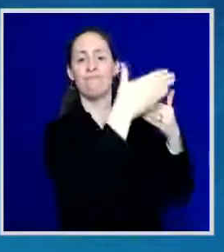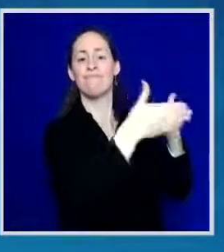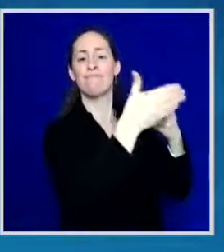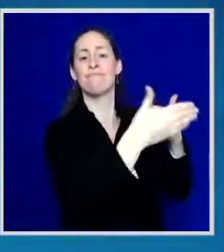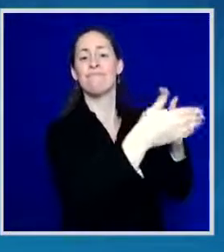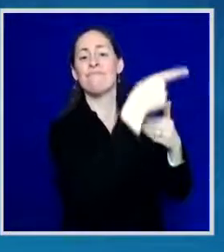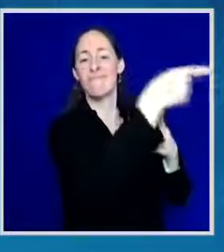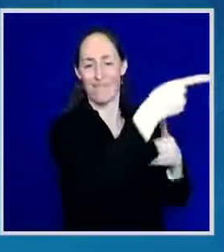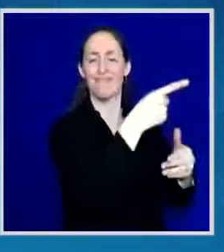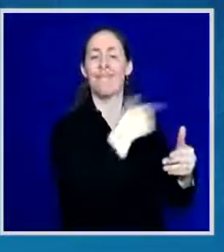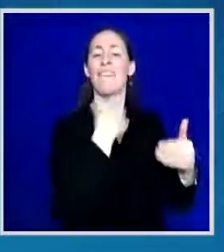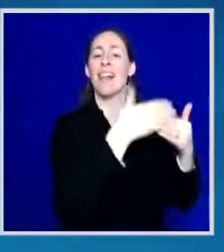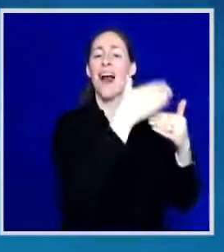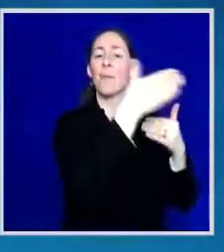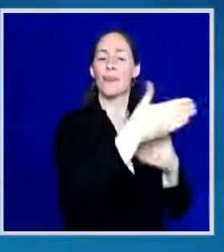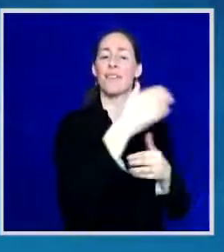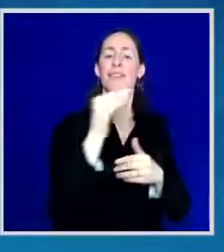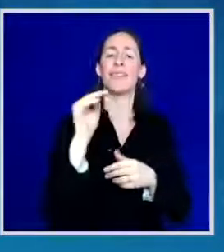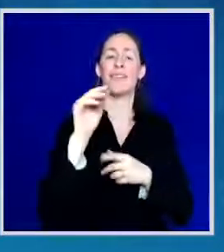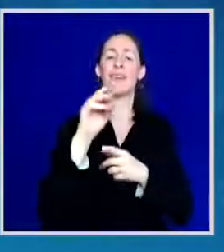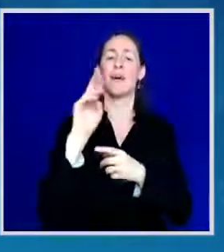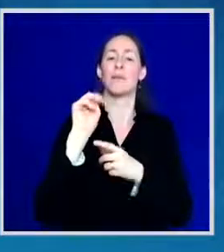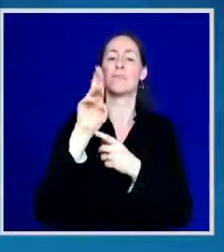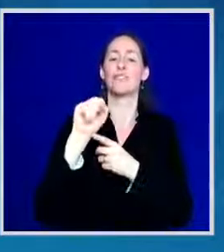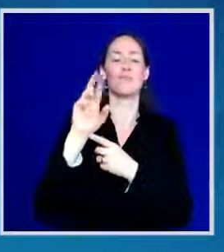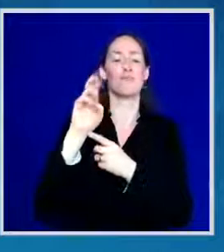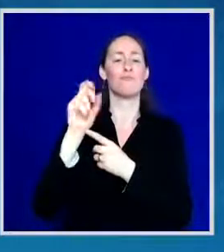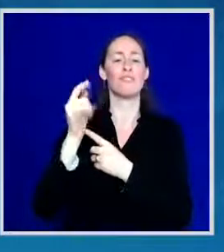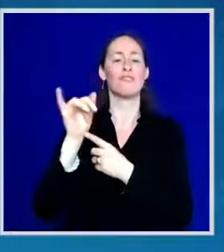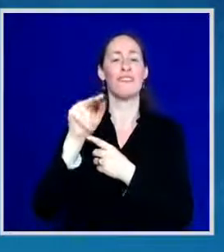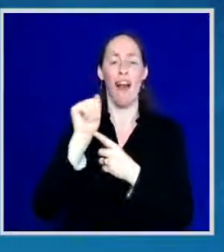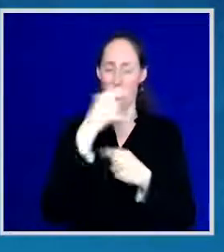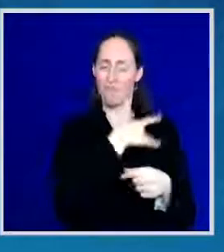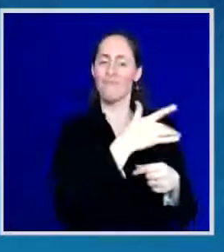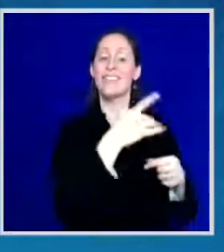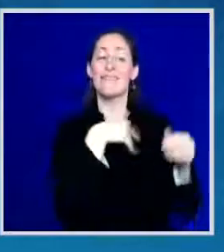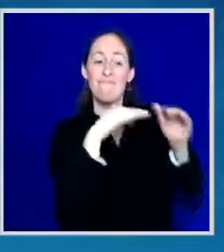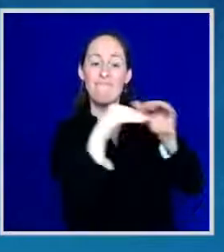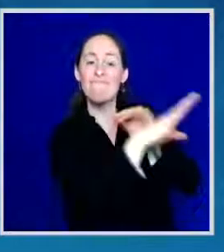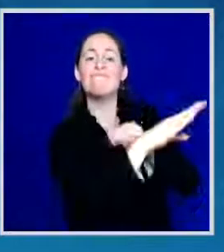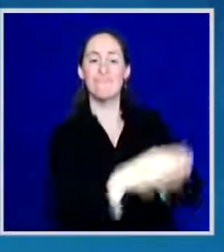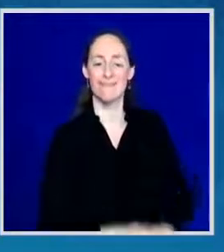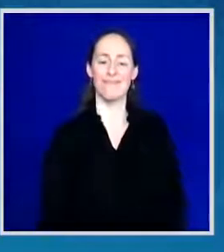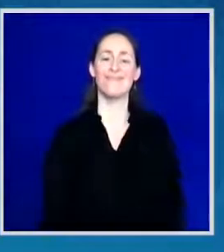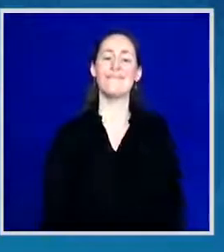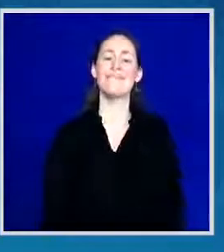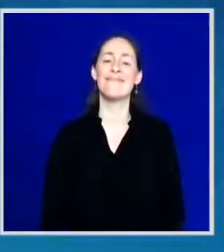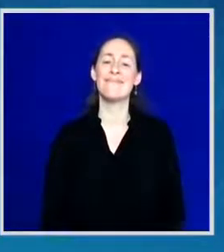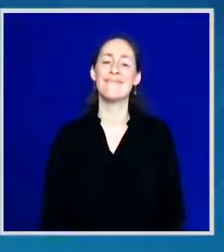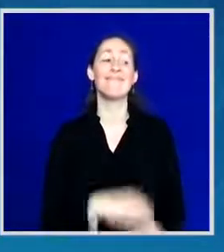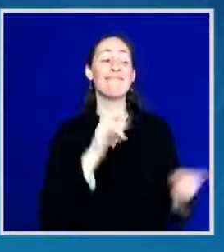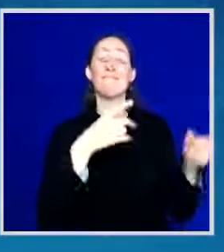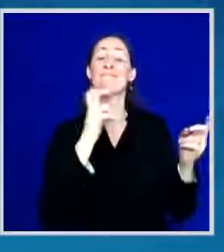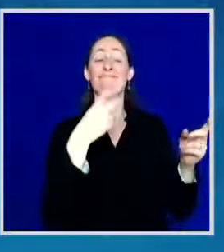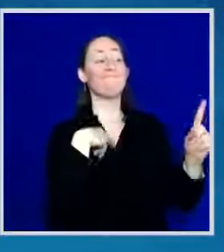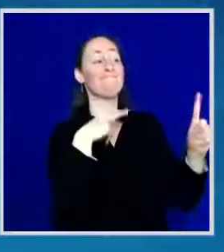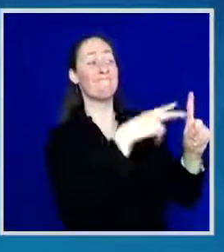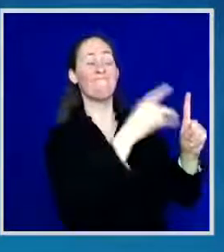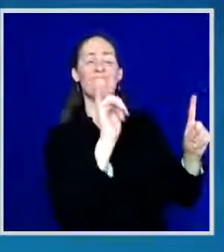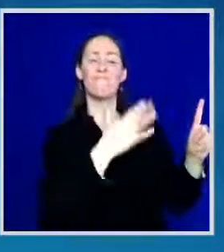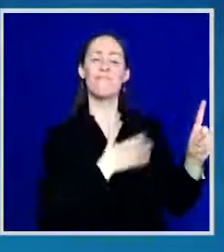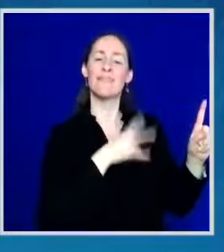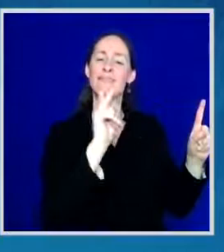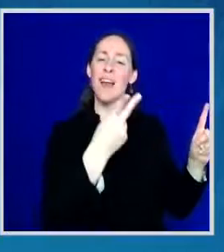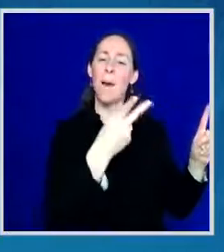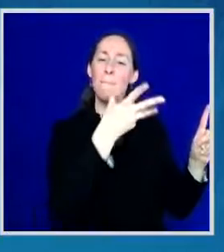who was a second mother to us. And she was a lifeline for our mother. And here's the